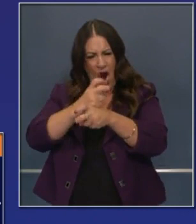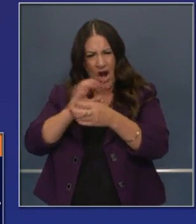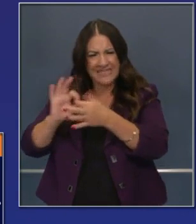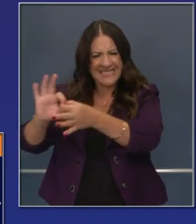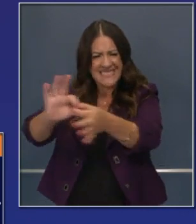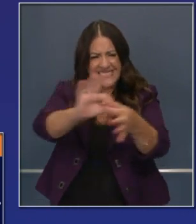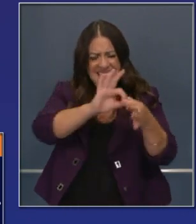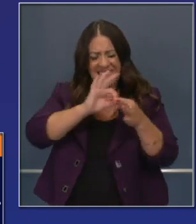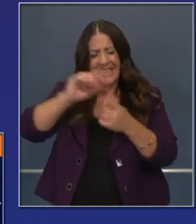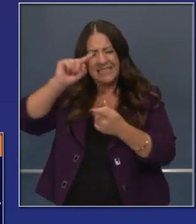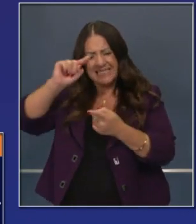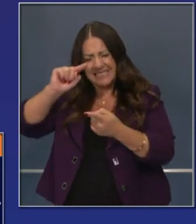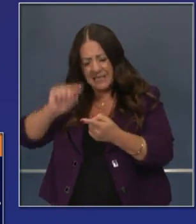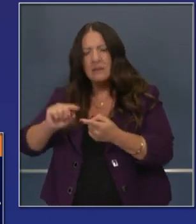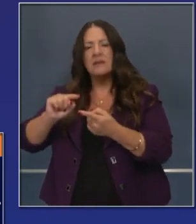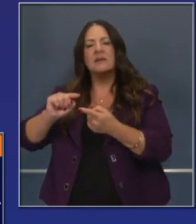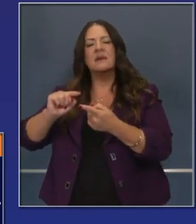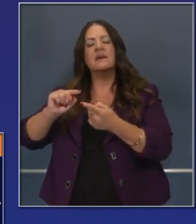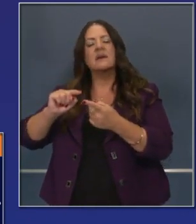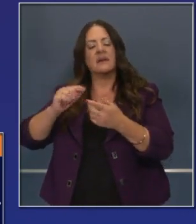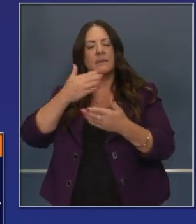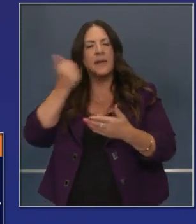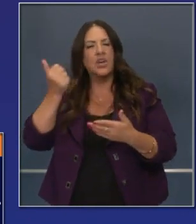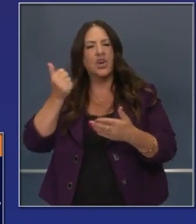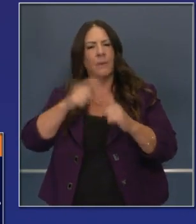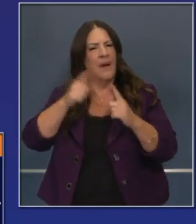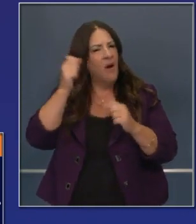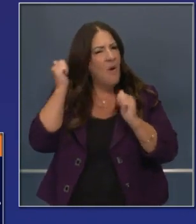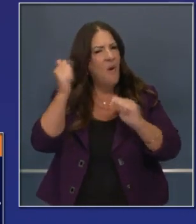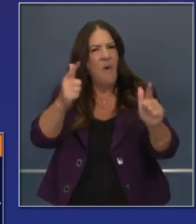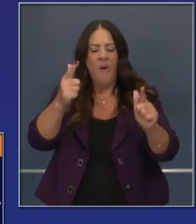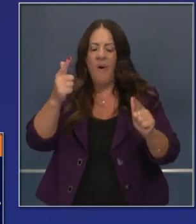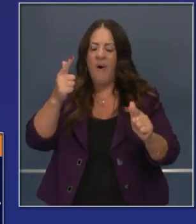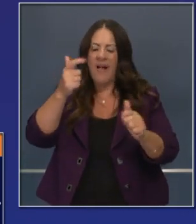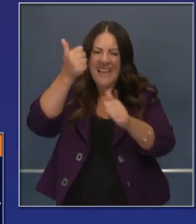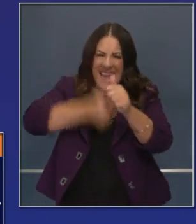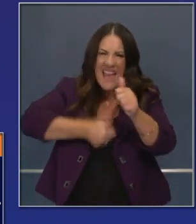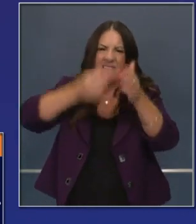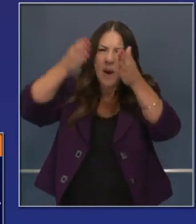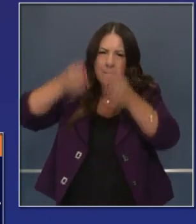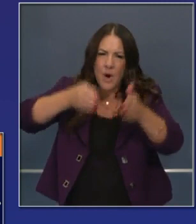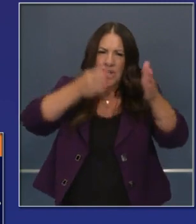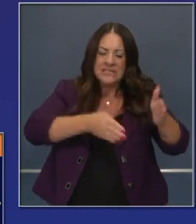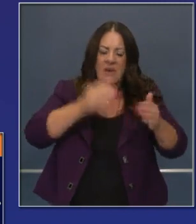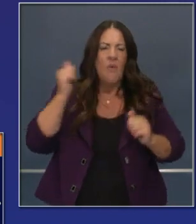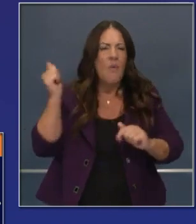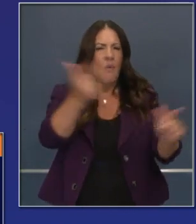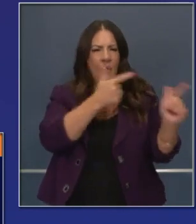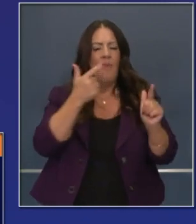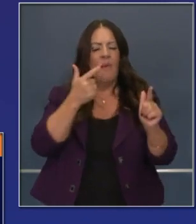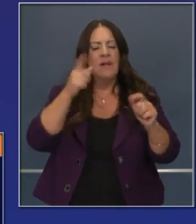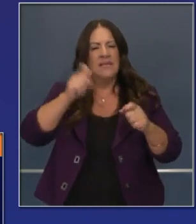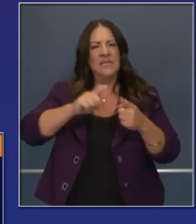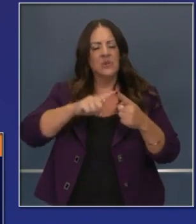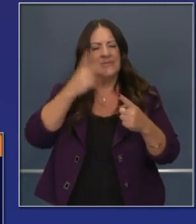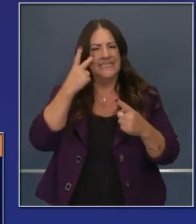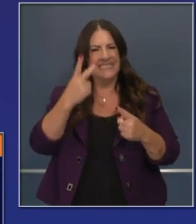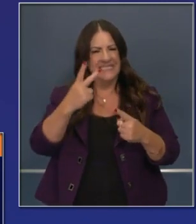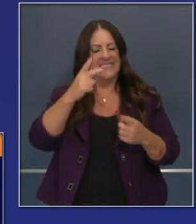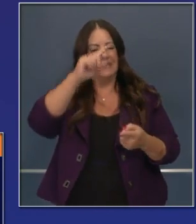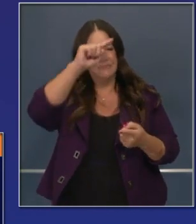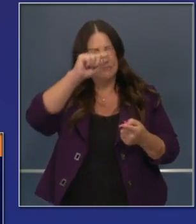as it relates to the work that each and every one of us must do to continue to see a decrease, not just a plateauing of